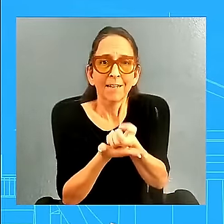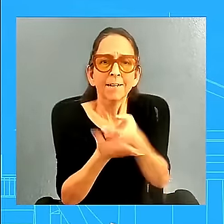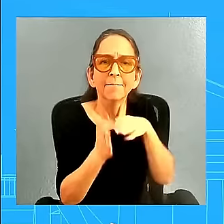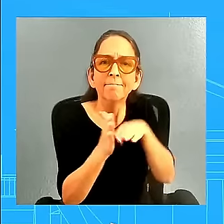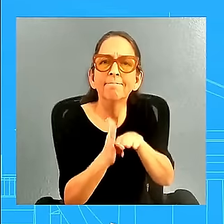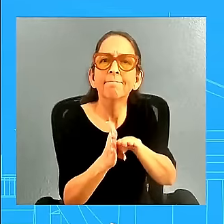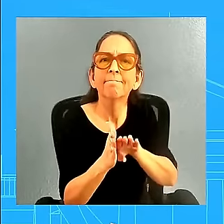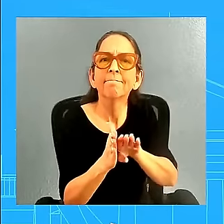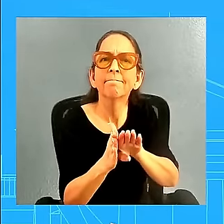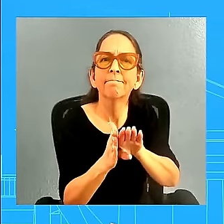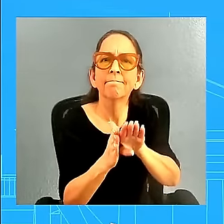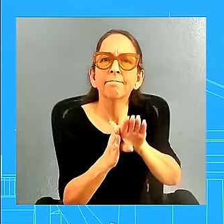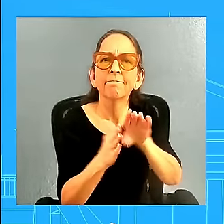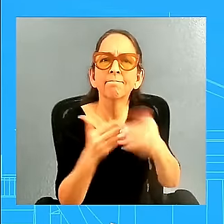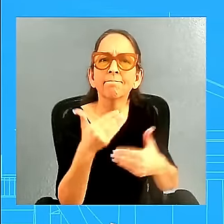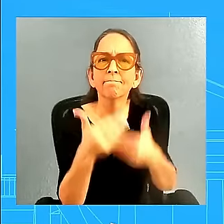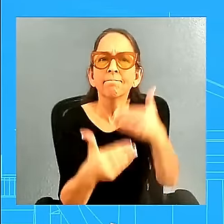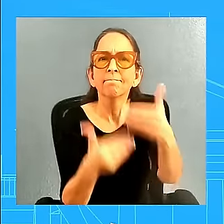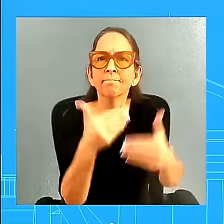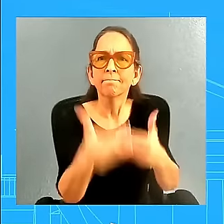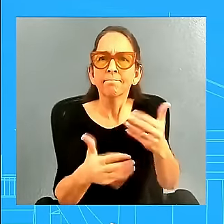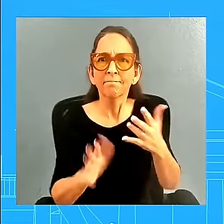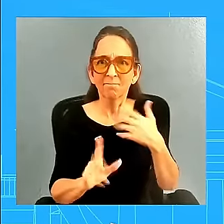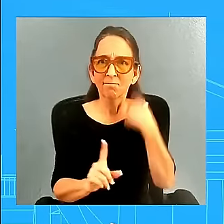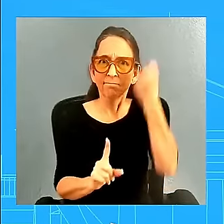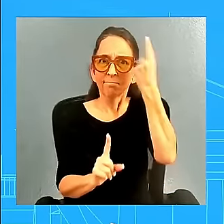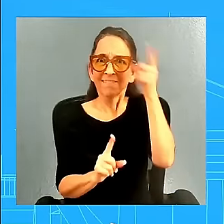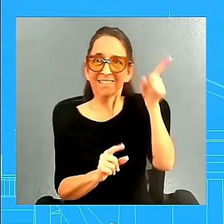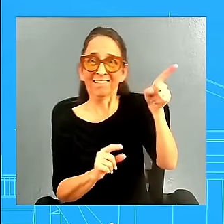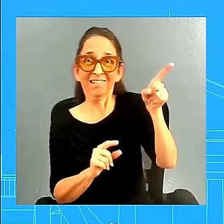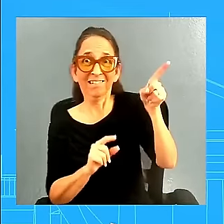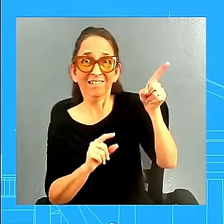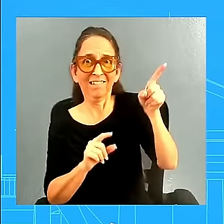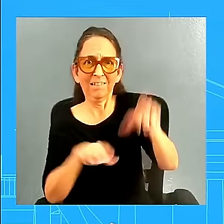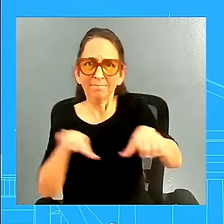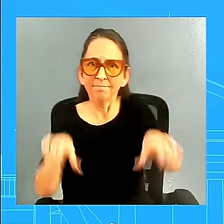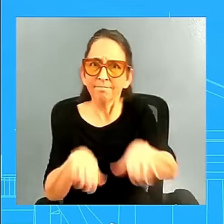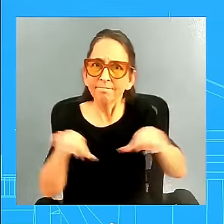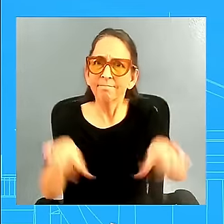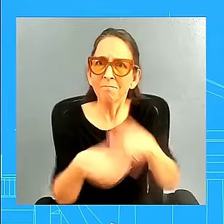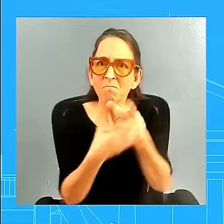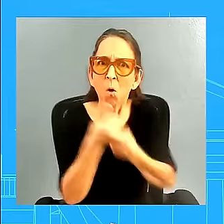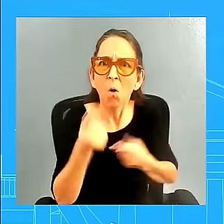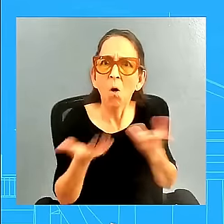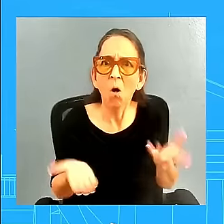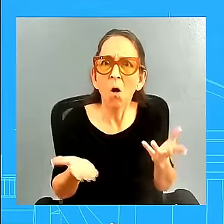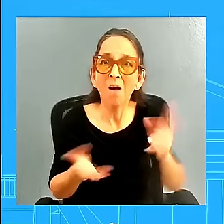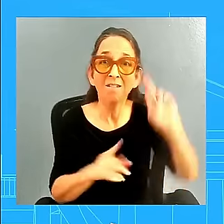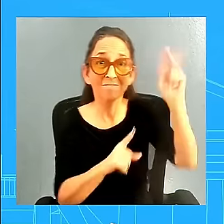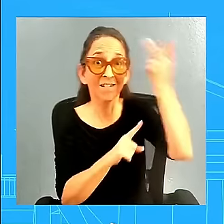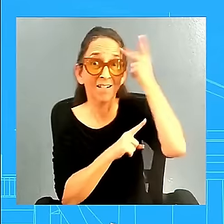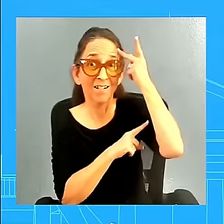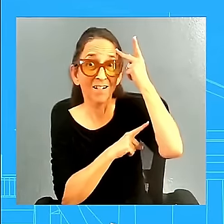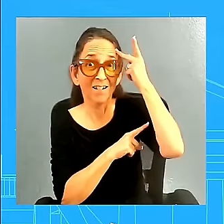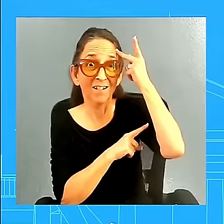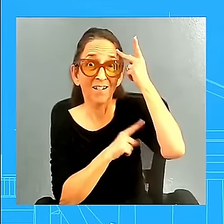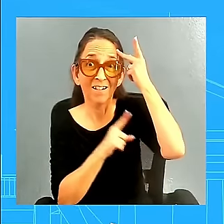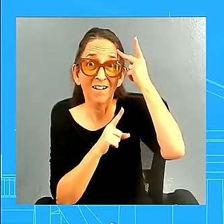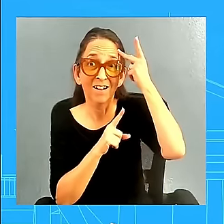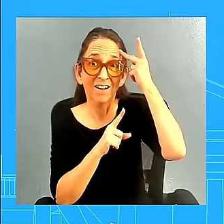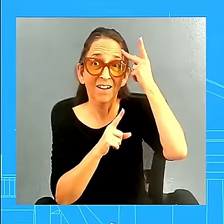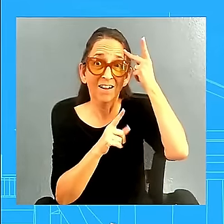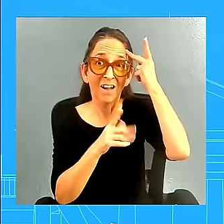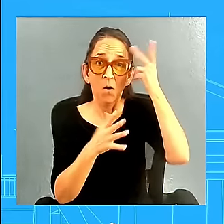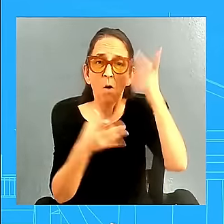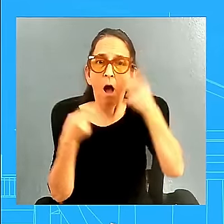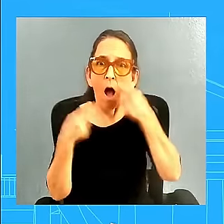his mind on, on the political, you know, nature of where we are right now, which he can, obviously he spoke